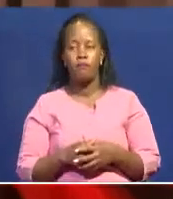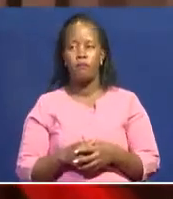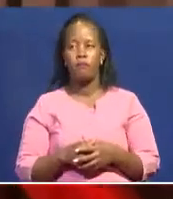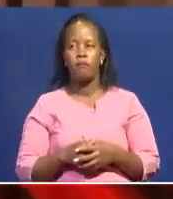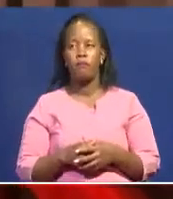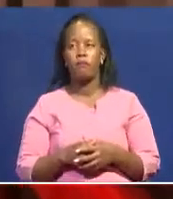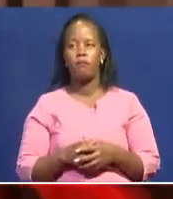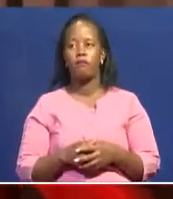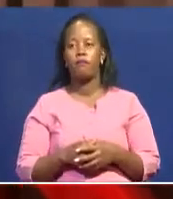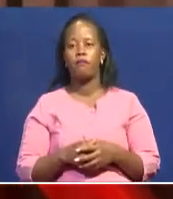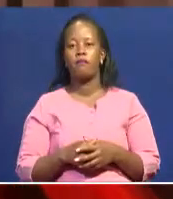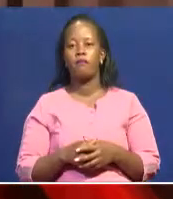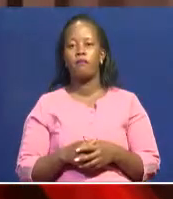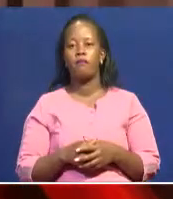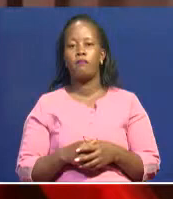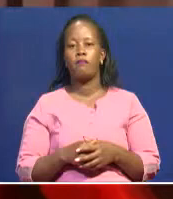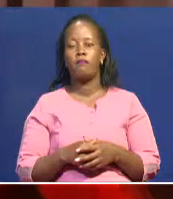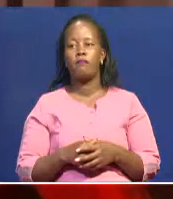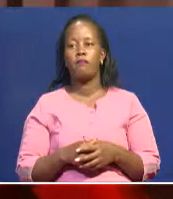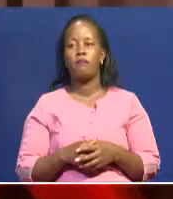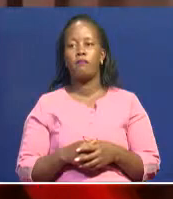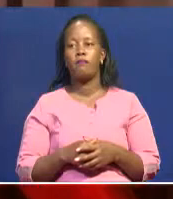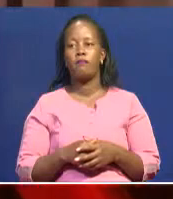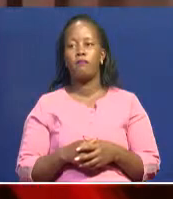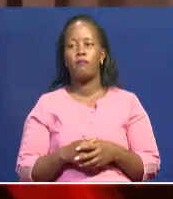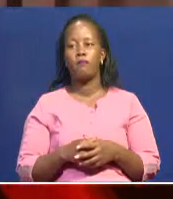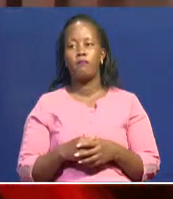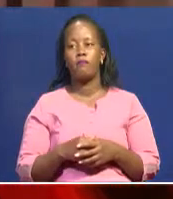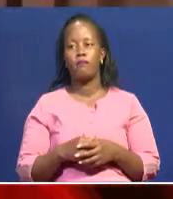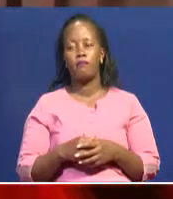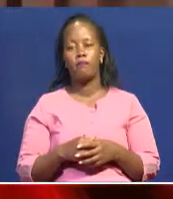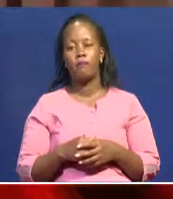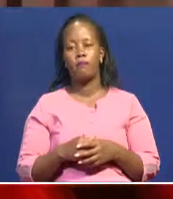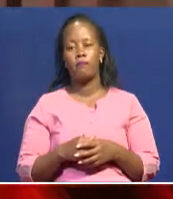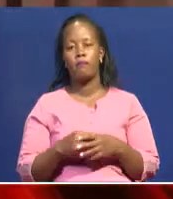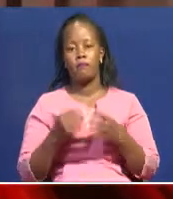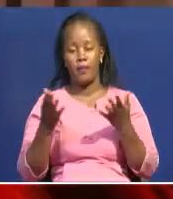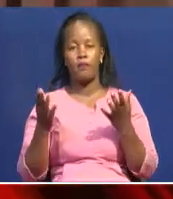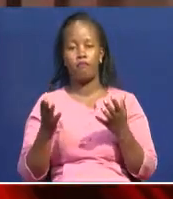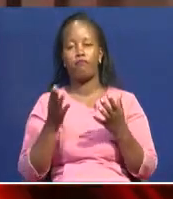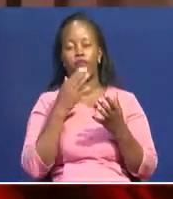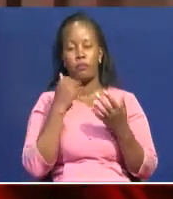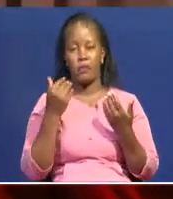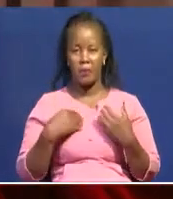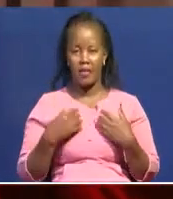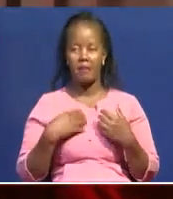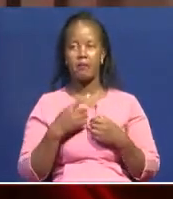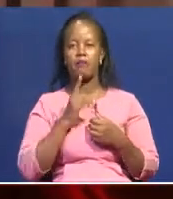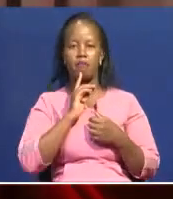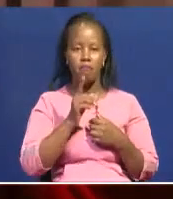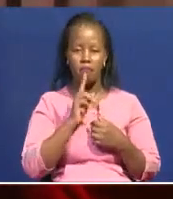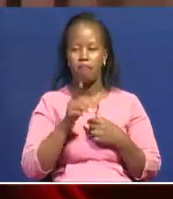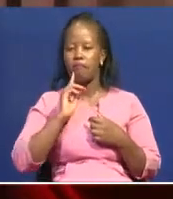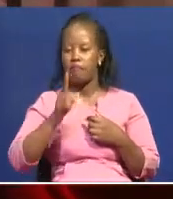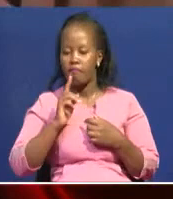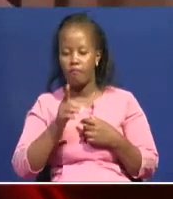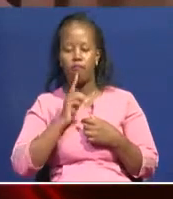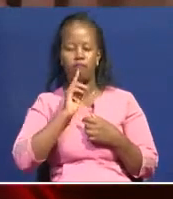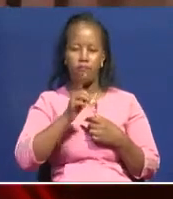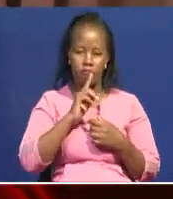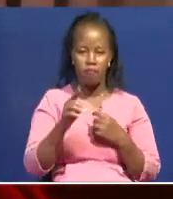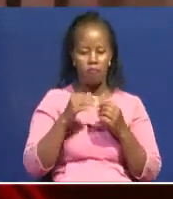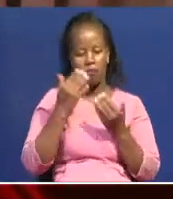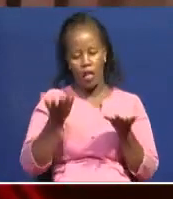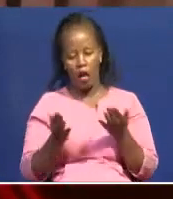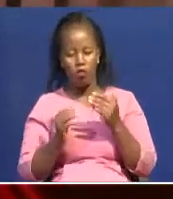From the counties, to be in attendance so that they can get instructions on the way forward on matters